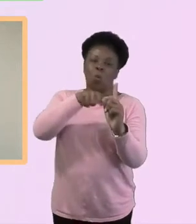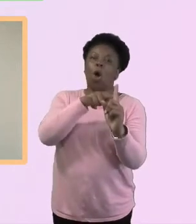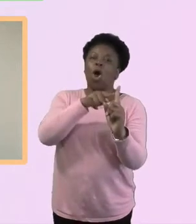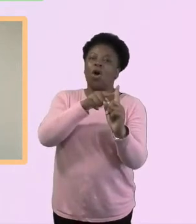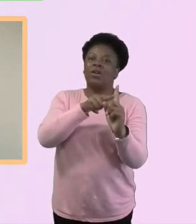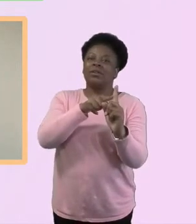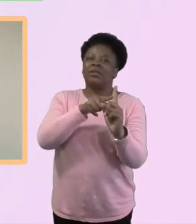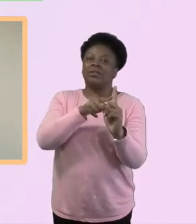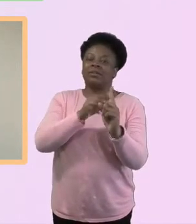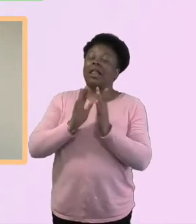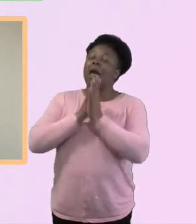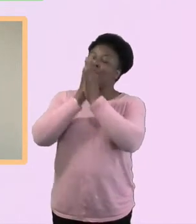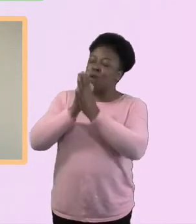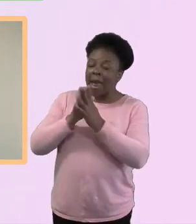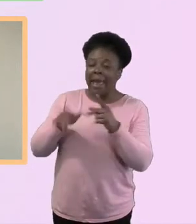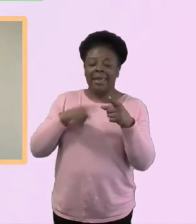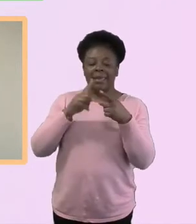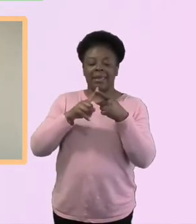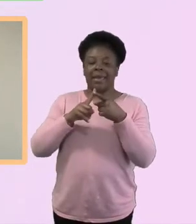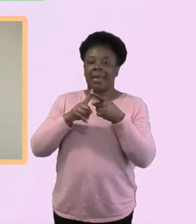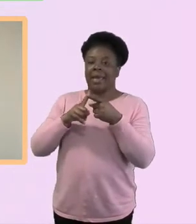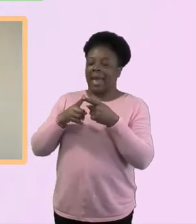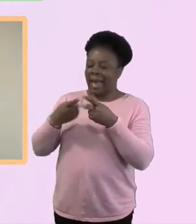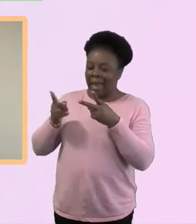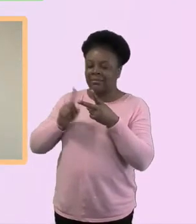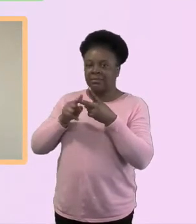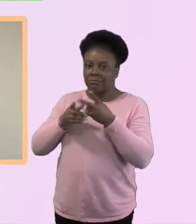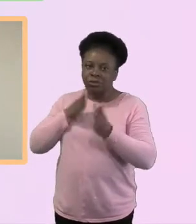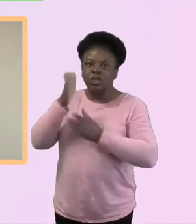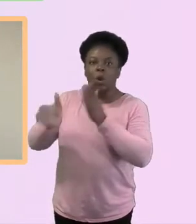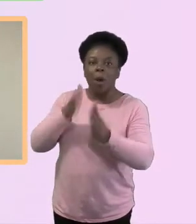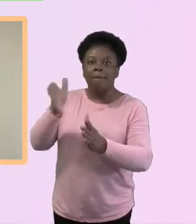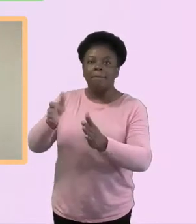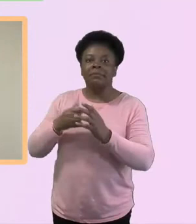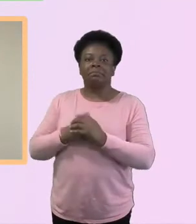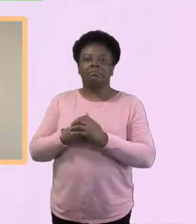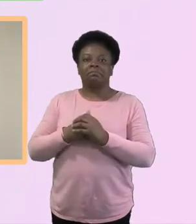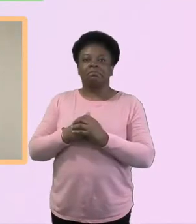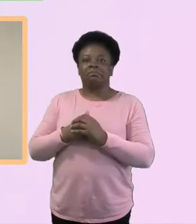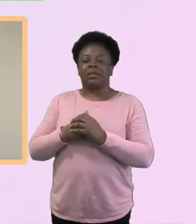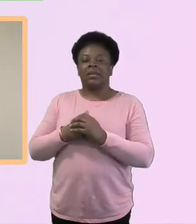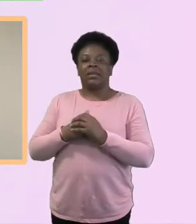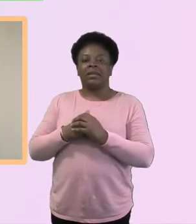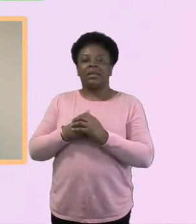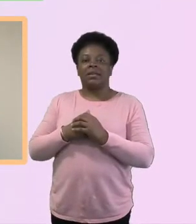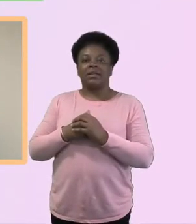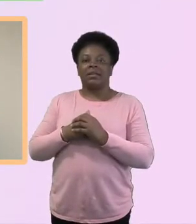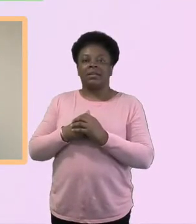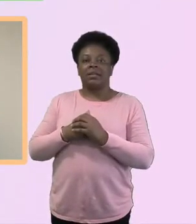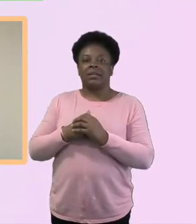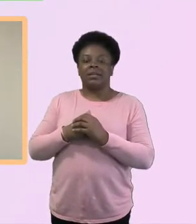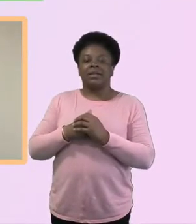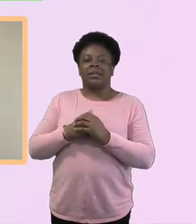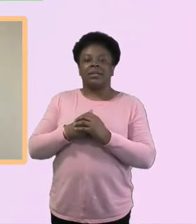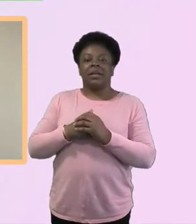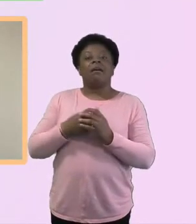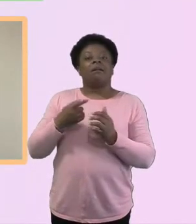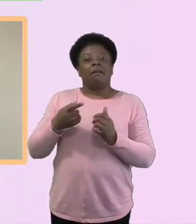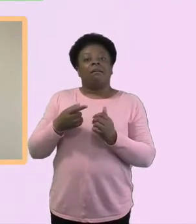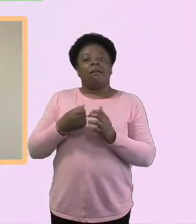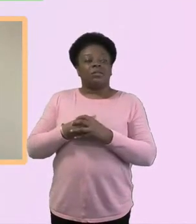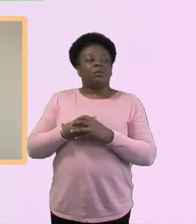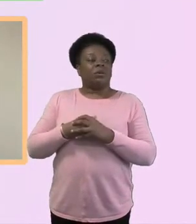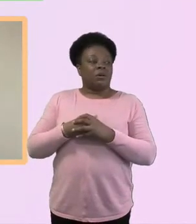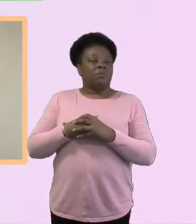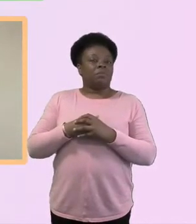pray and show up. Thank you. And thank you, everyone, for what you've said. I'm just going to just pull out some things